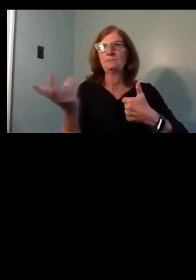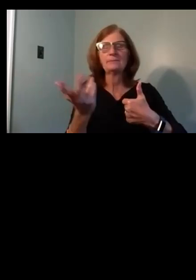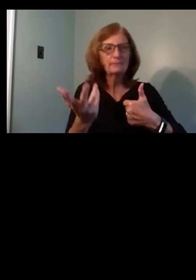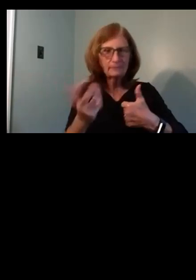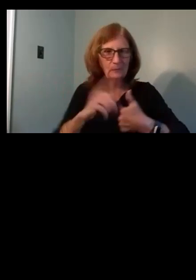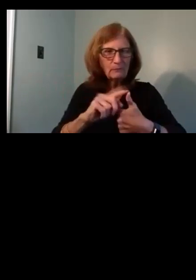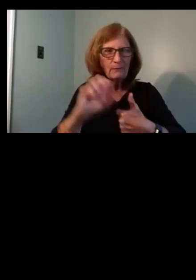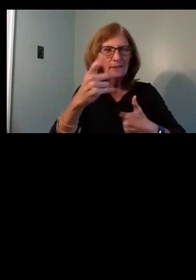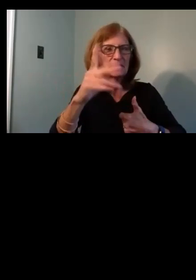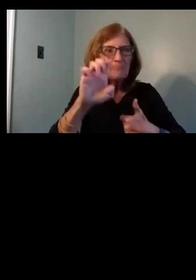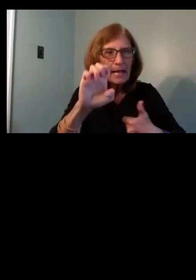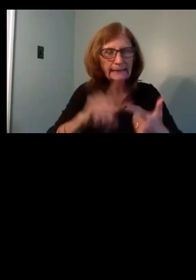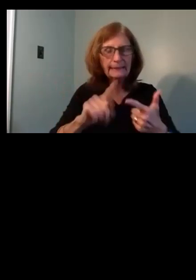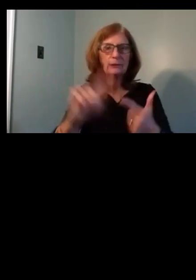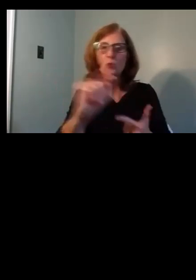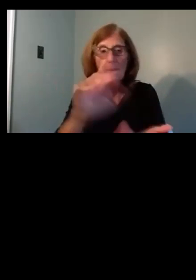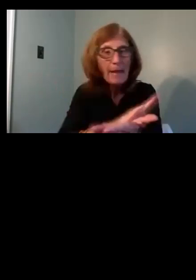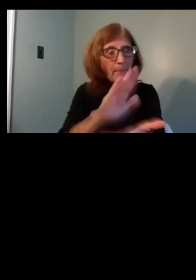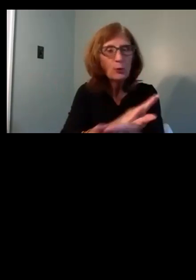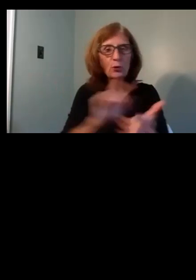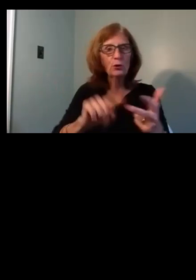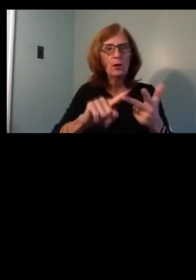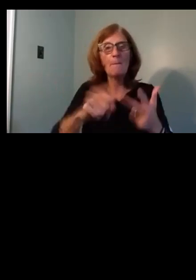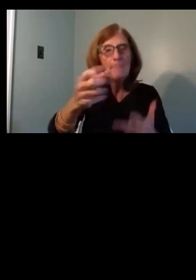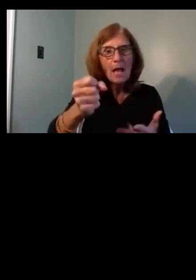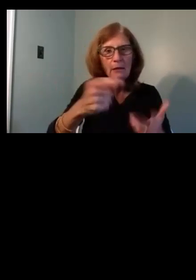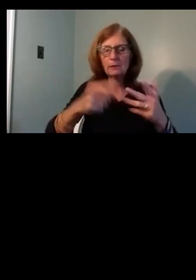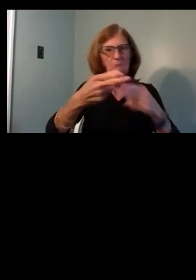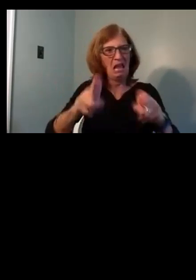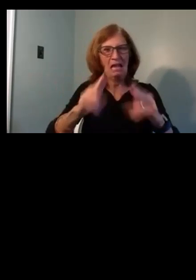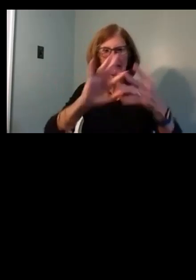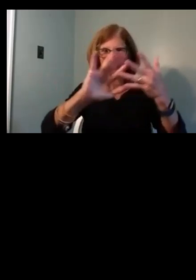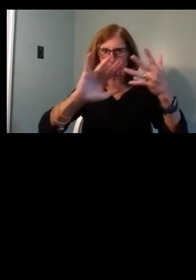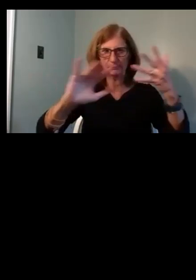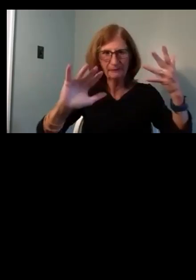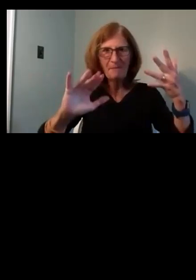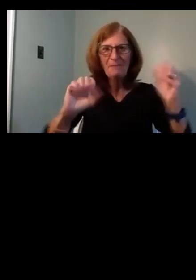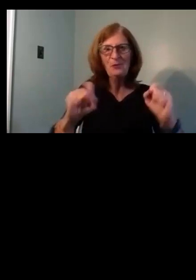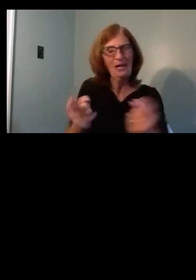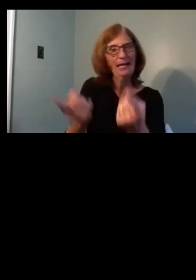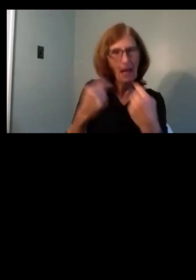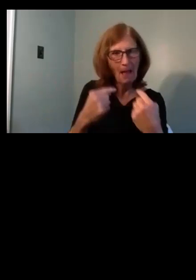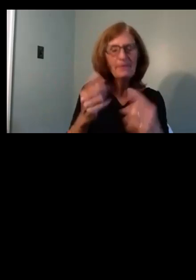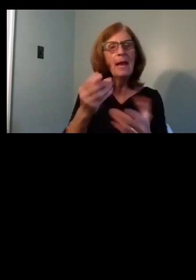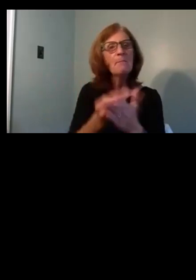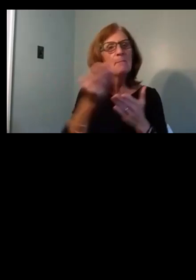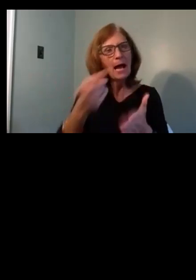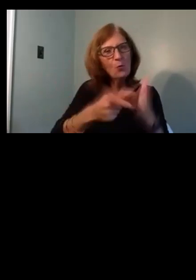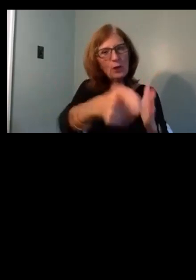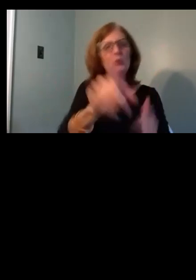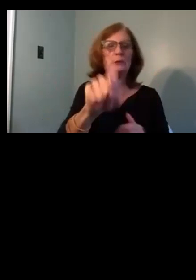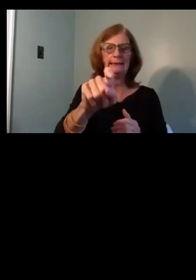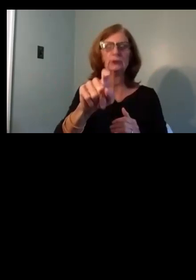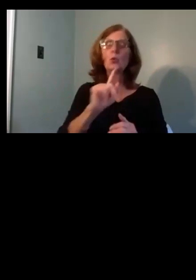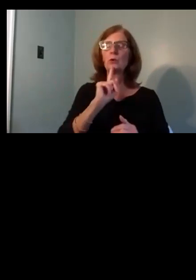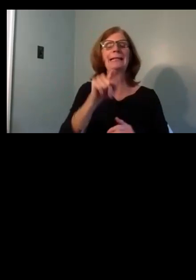spices, toilet paper, or milk and eggs. You'll be able to come here and get what you need. So this will indeed